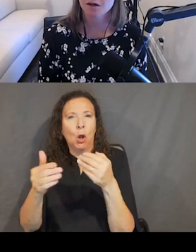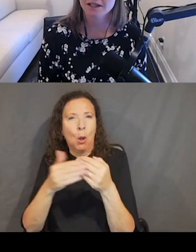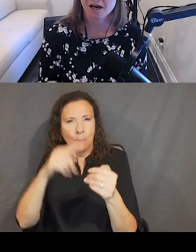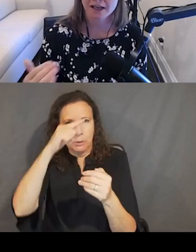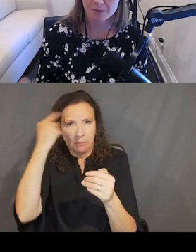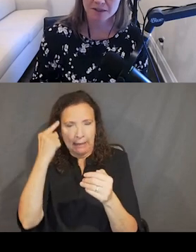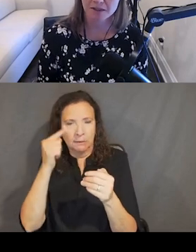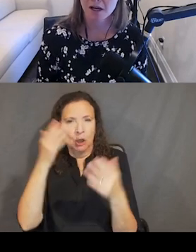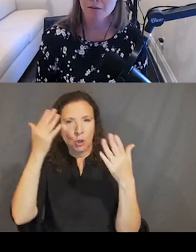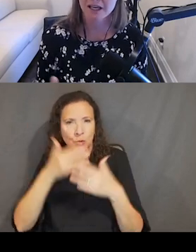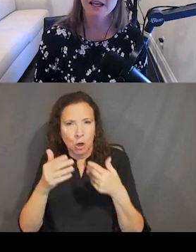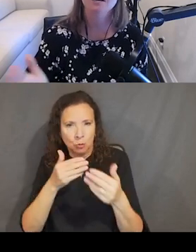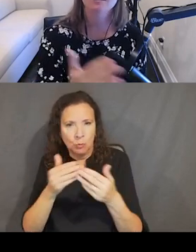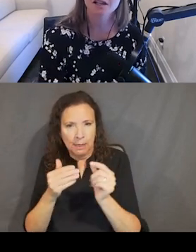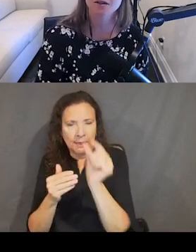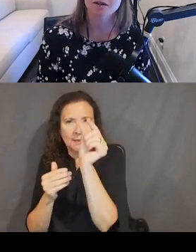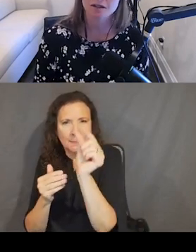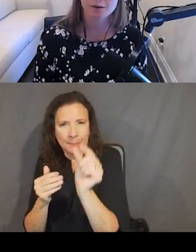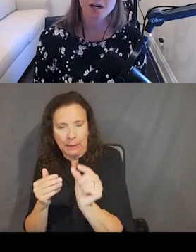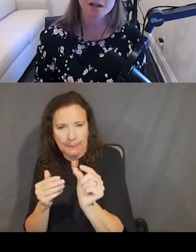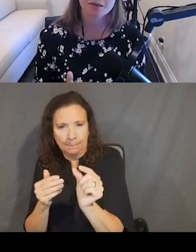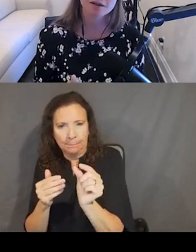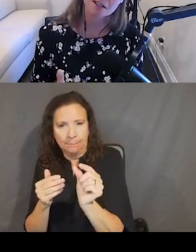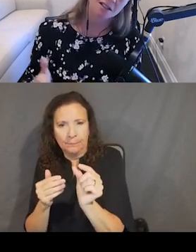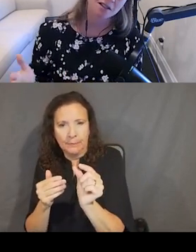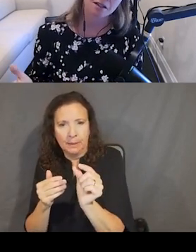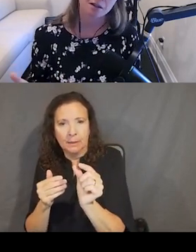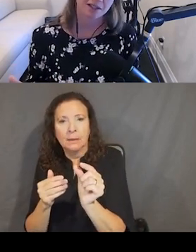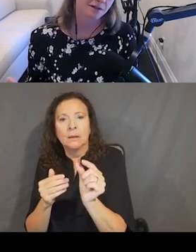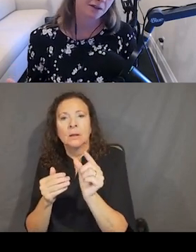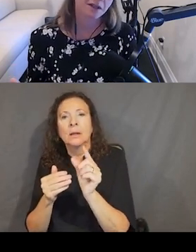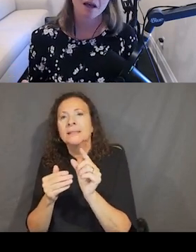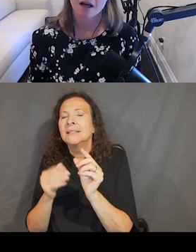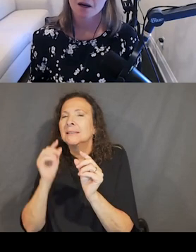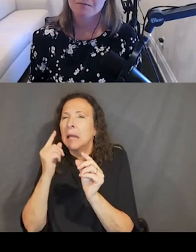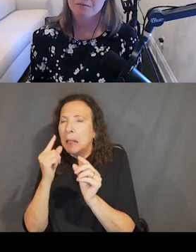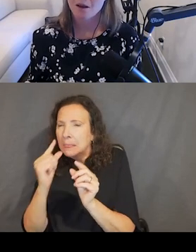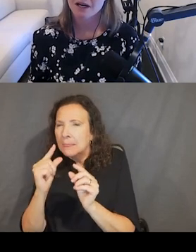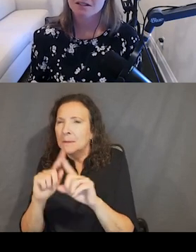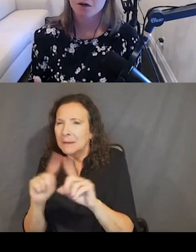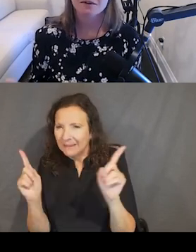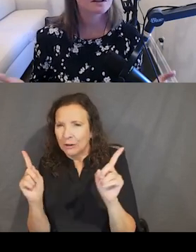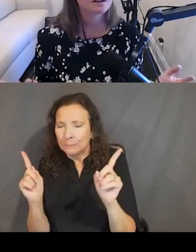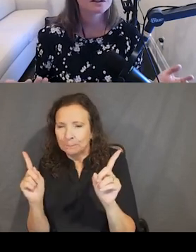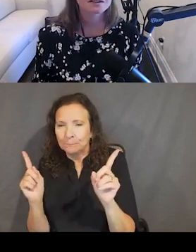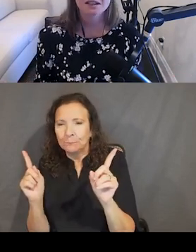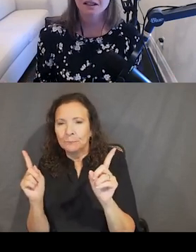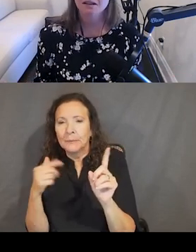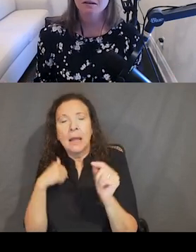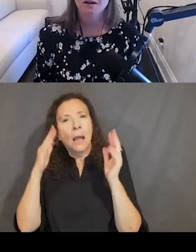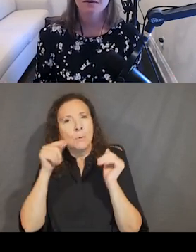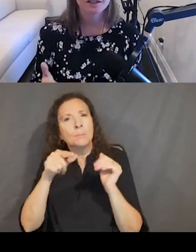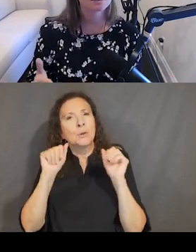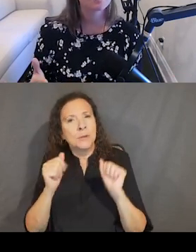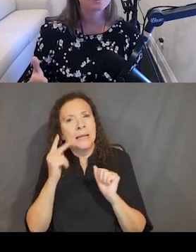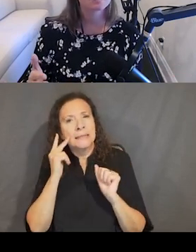And so it's not captured in any of the design tokens that we were talking about. It's actually just a little bit different. But I just hope that you can see